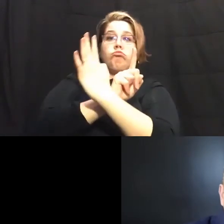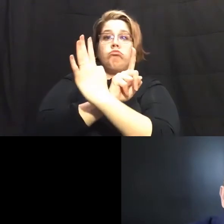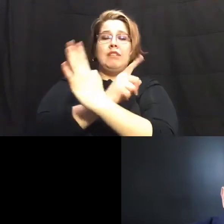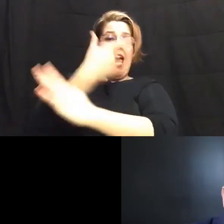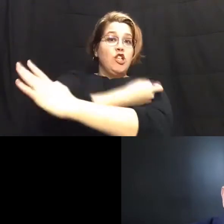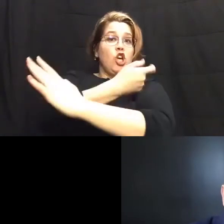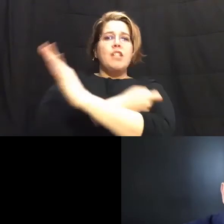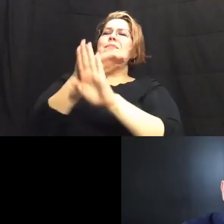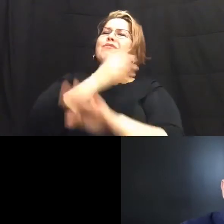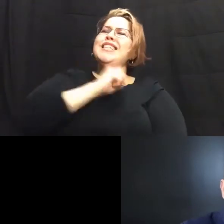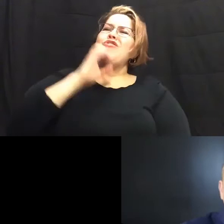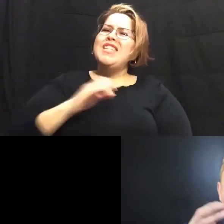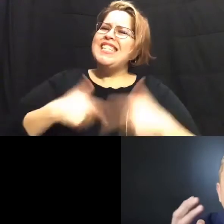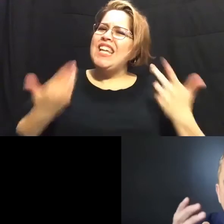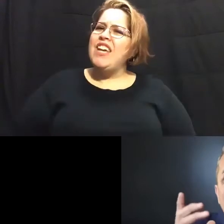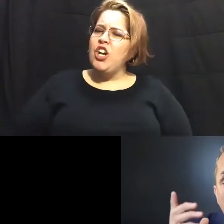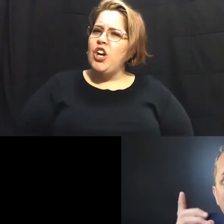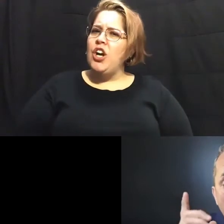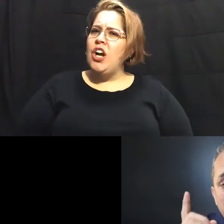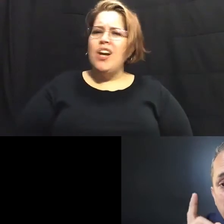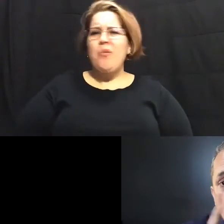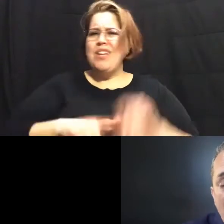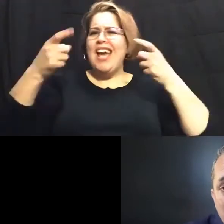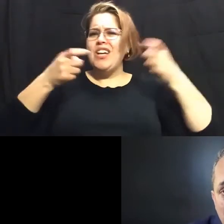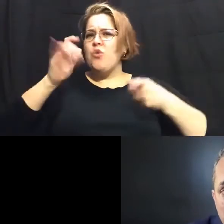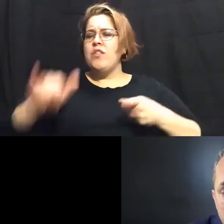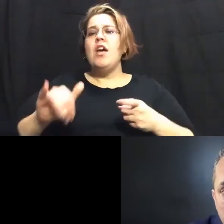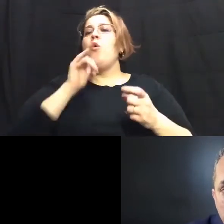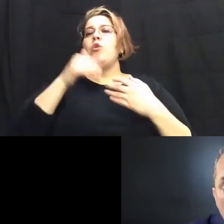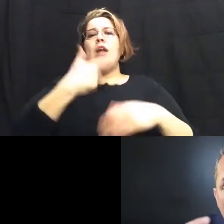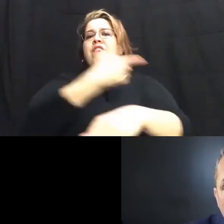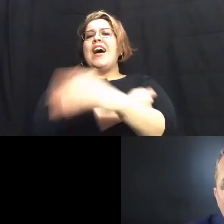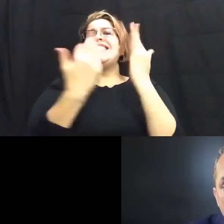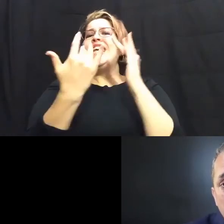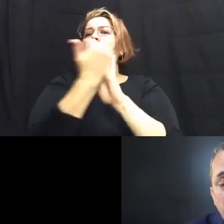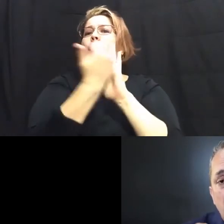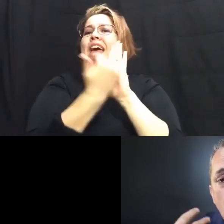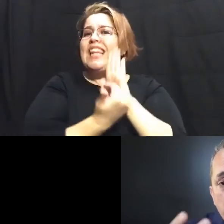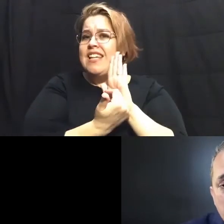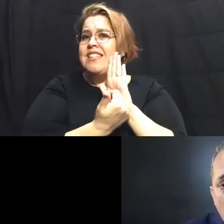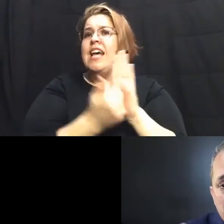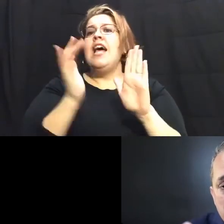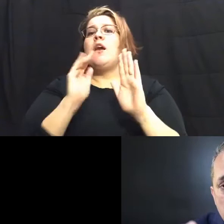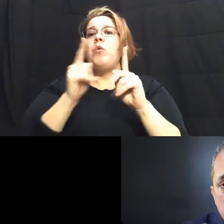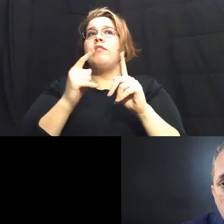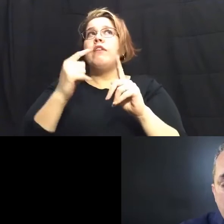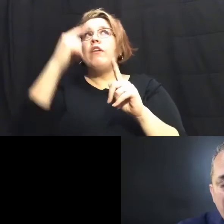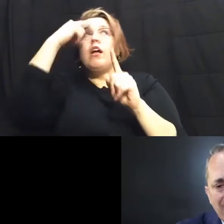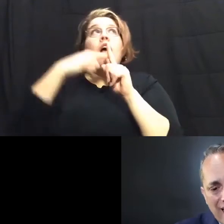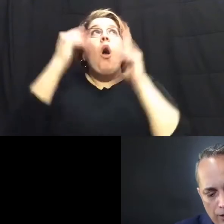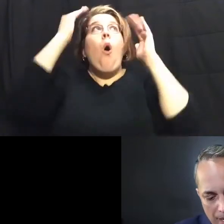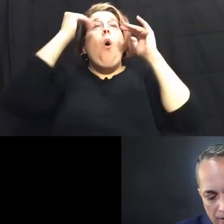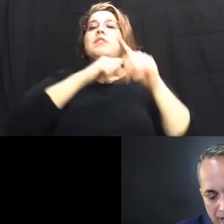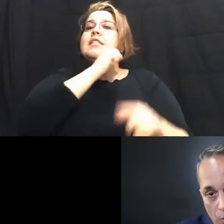before our seniors so we're out of control we don't have a vaccine wait list the wait list would have given hope to our seniors to know that